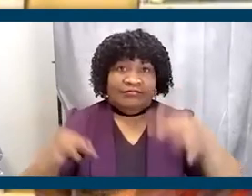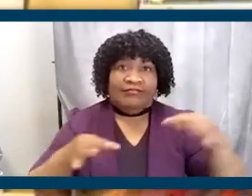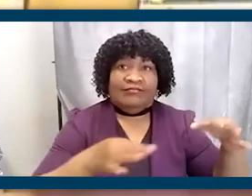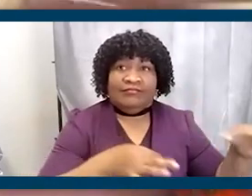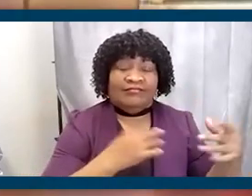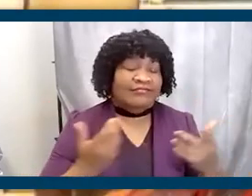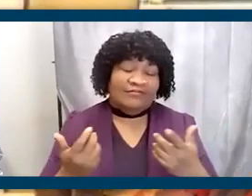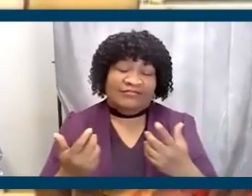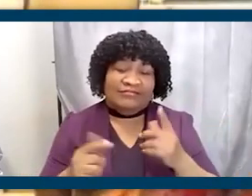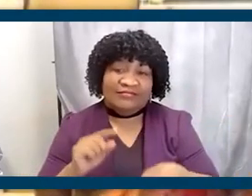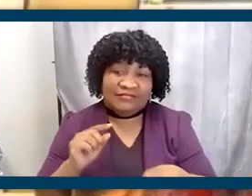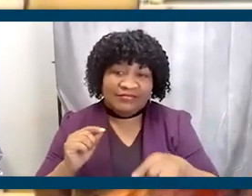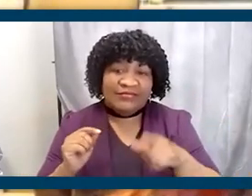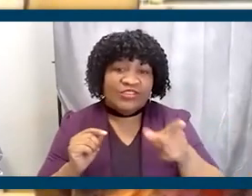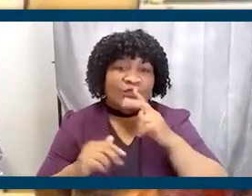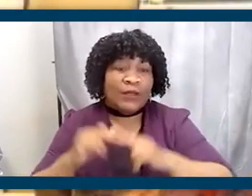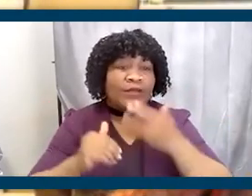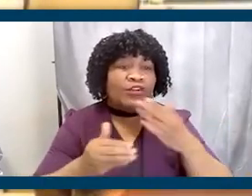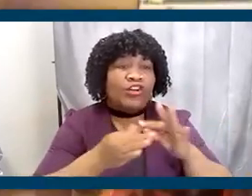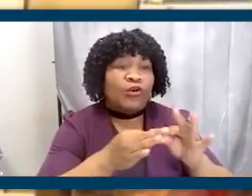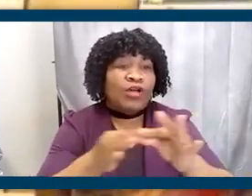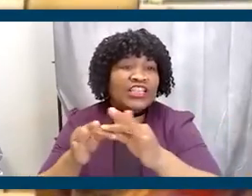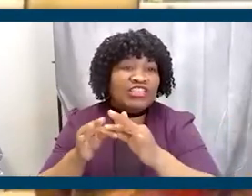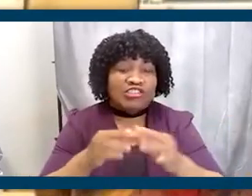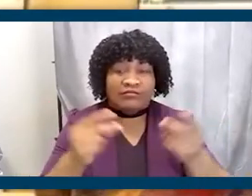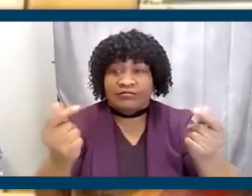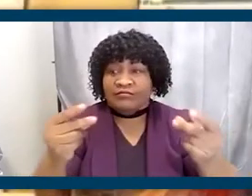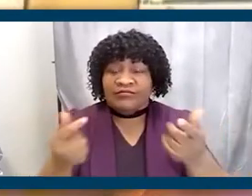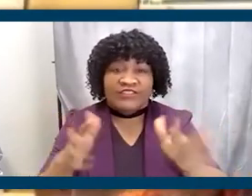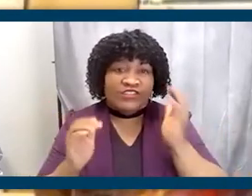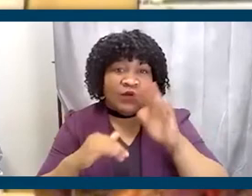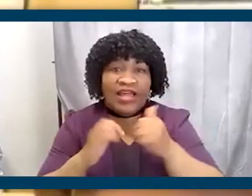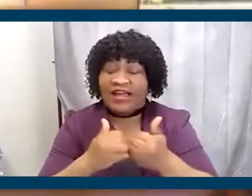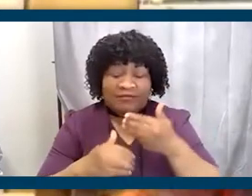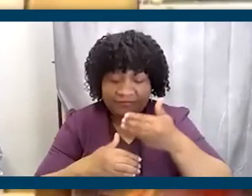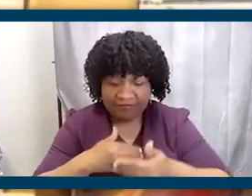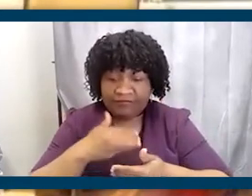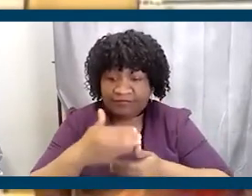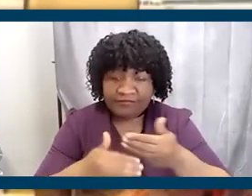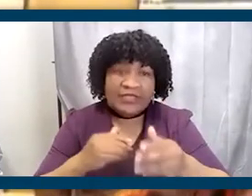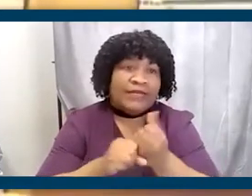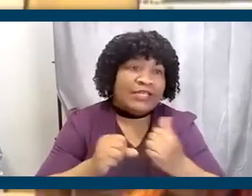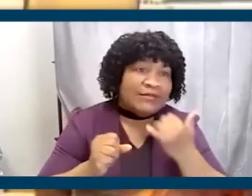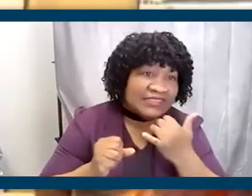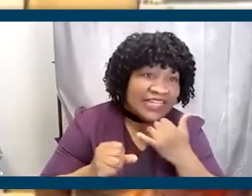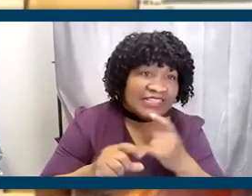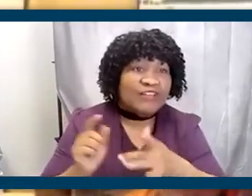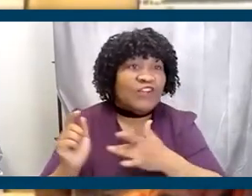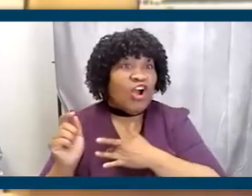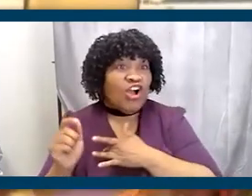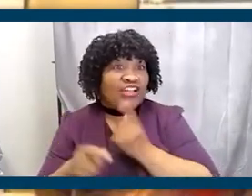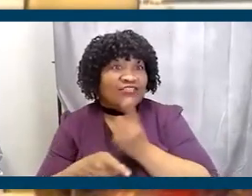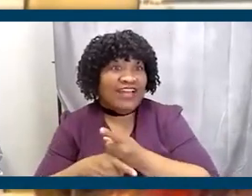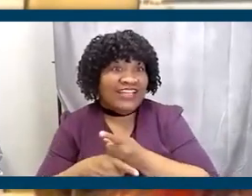on your own. You don't, you don't build coalitions because you automatically know how to do it. It takes a while. You make mistakes, but if your heart is right